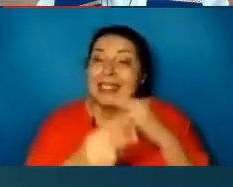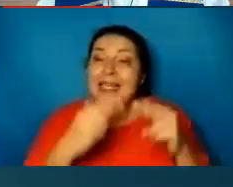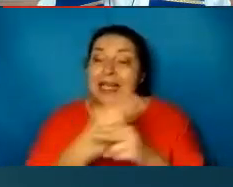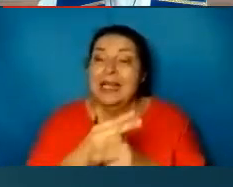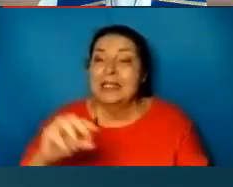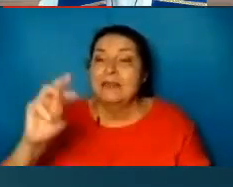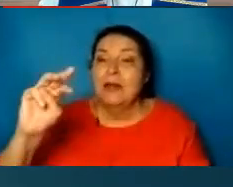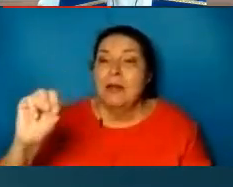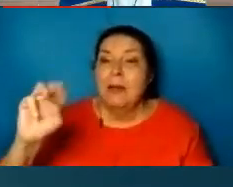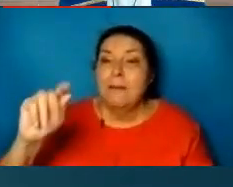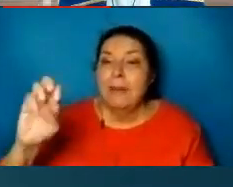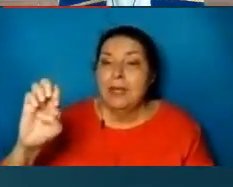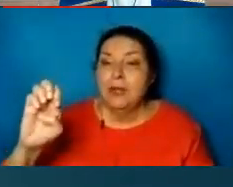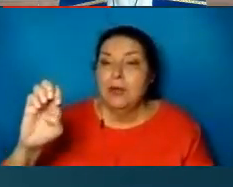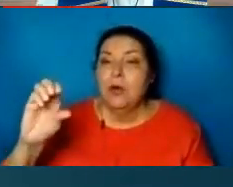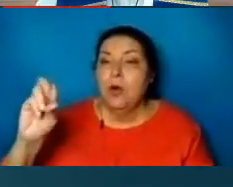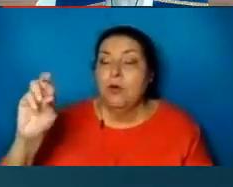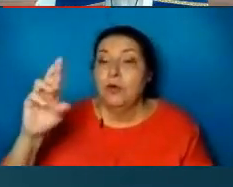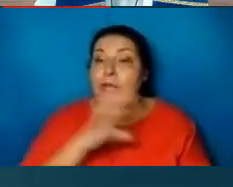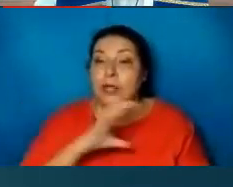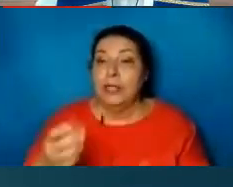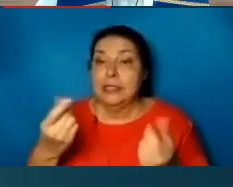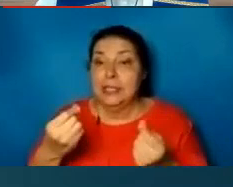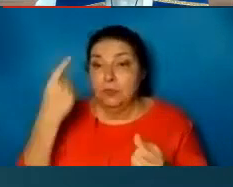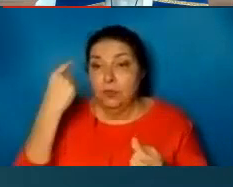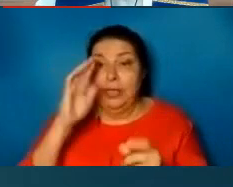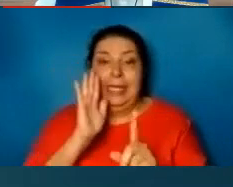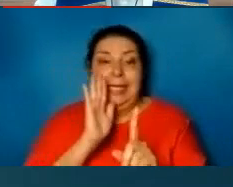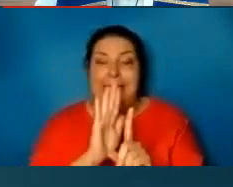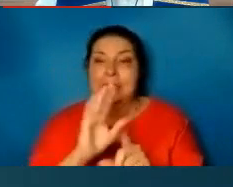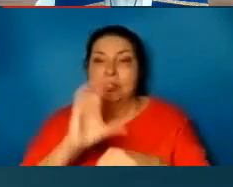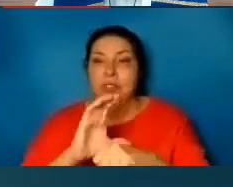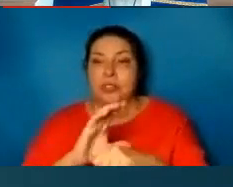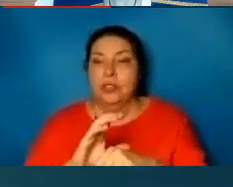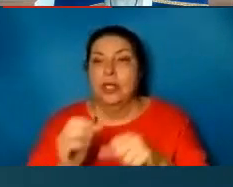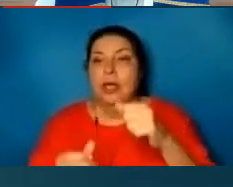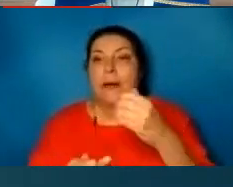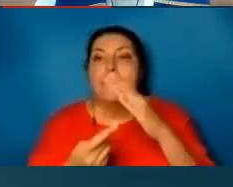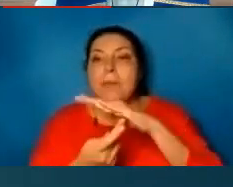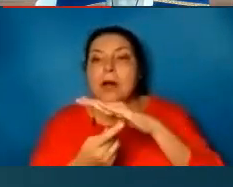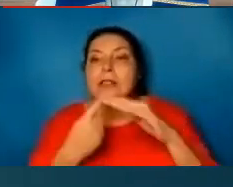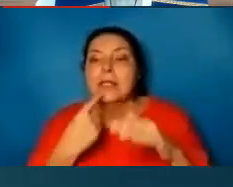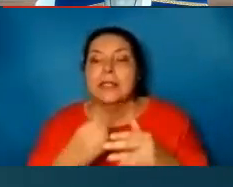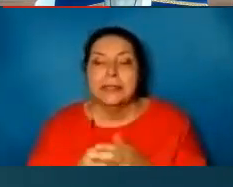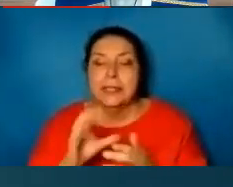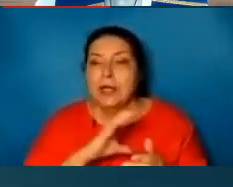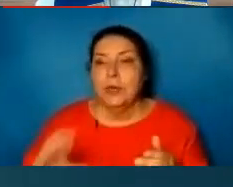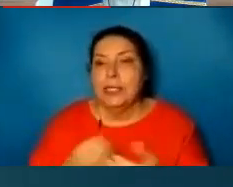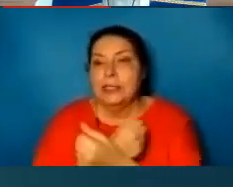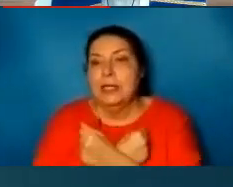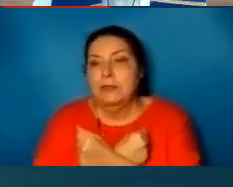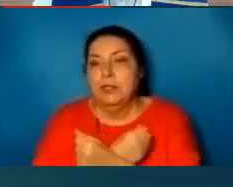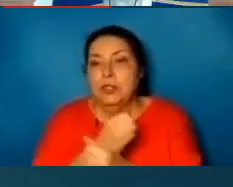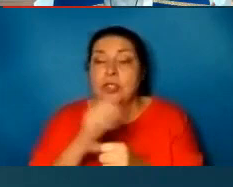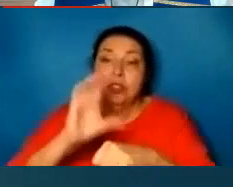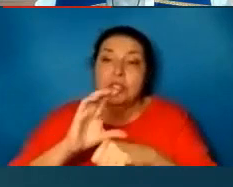does for his church. The apostle Paul puts it like this in Ephesians. Christ loved the church and gave